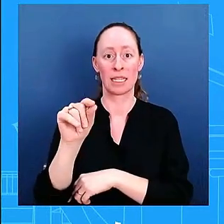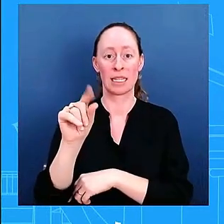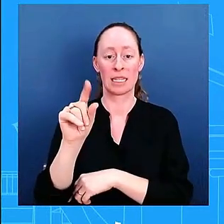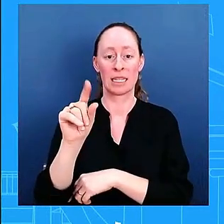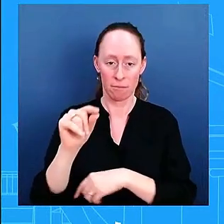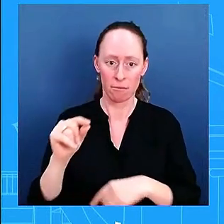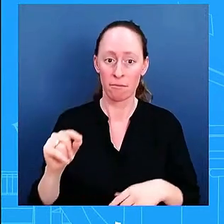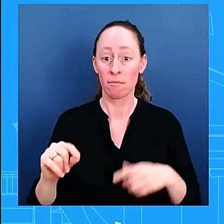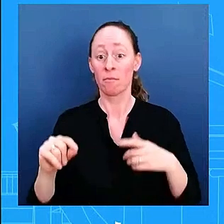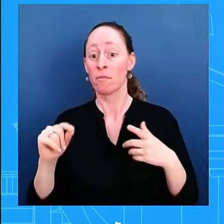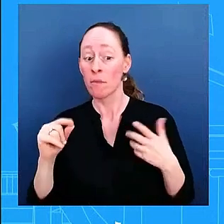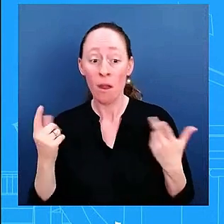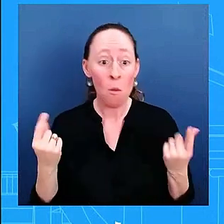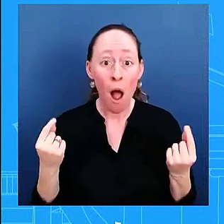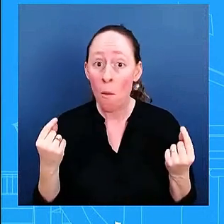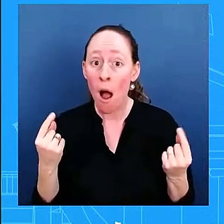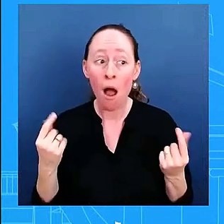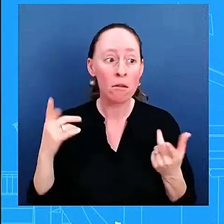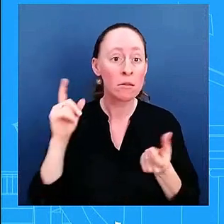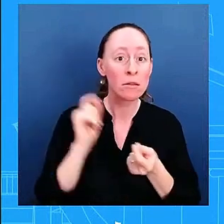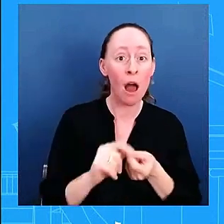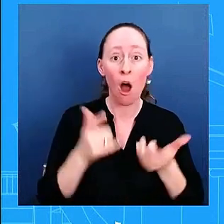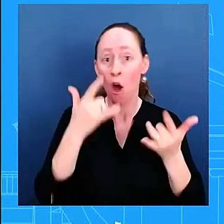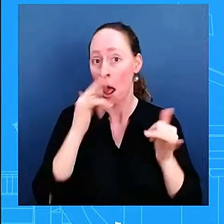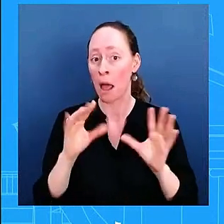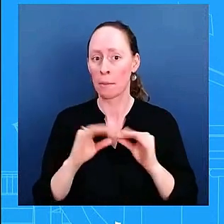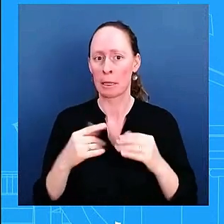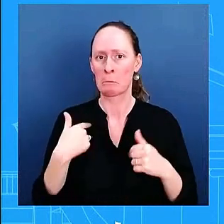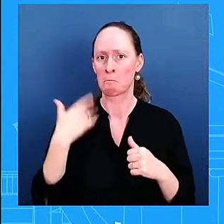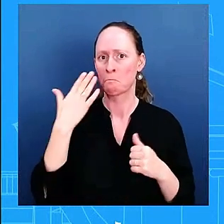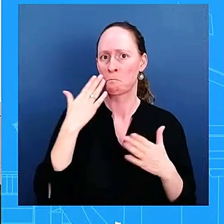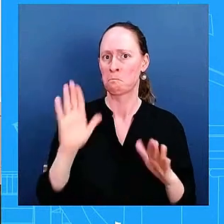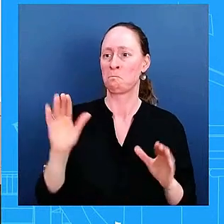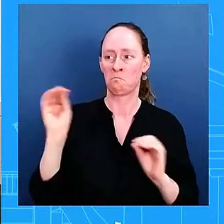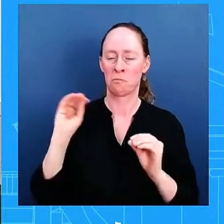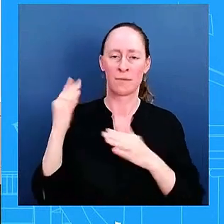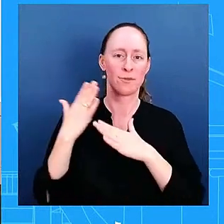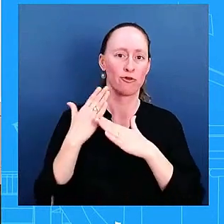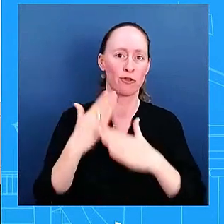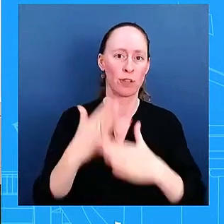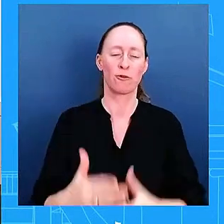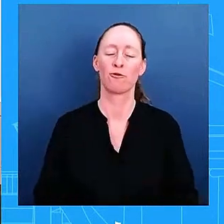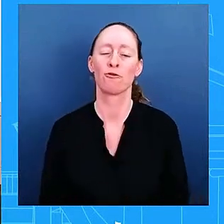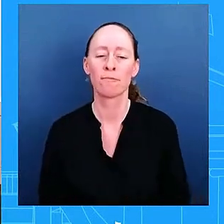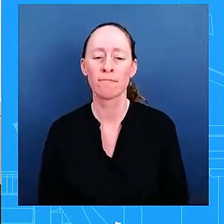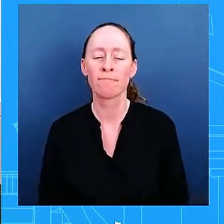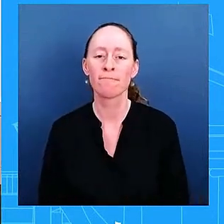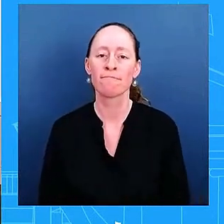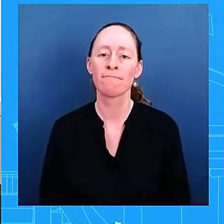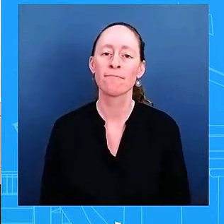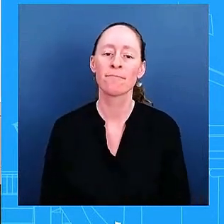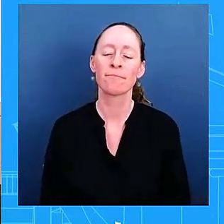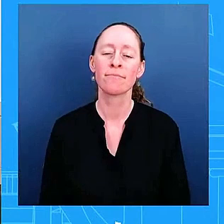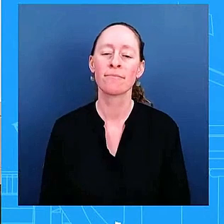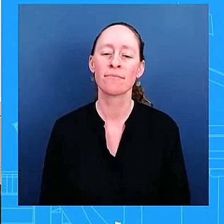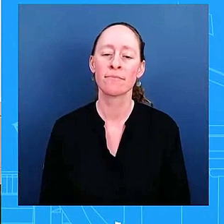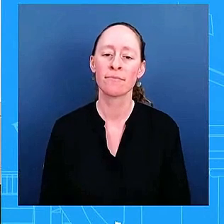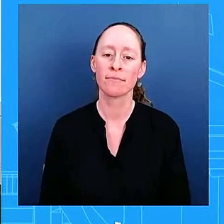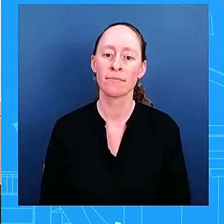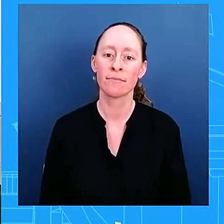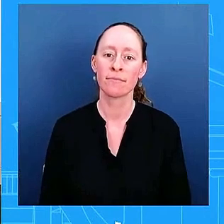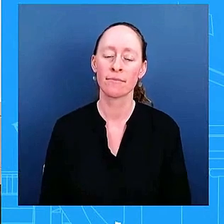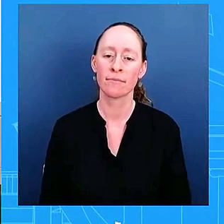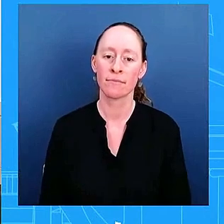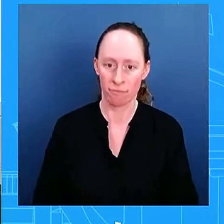on from here good naomi in the back thanks um the president likes to tout his deficit cutting measures this is coming into office